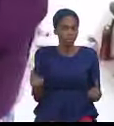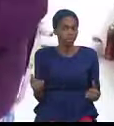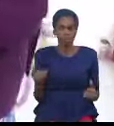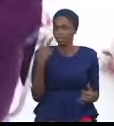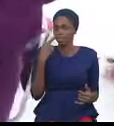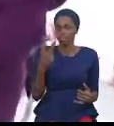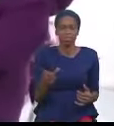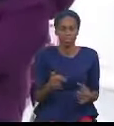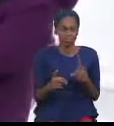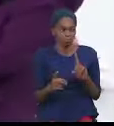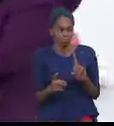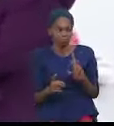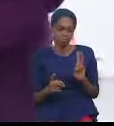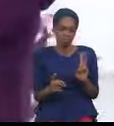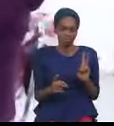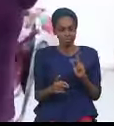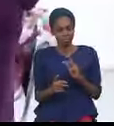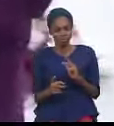12, 13, 14, 15.